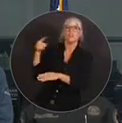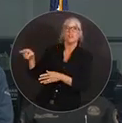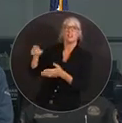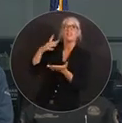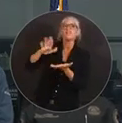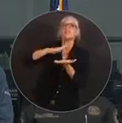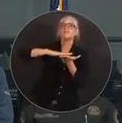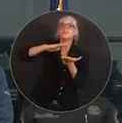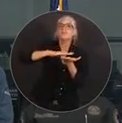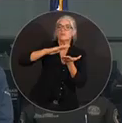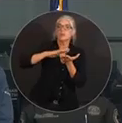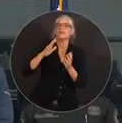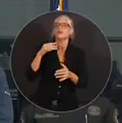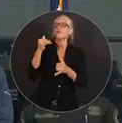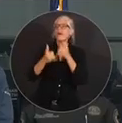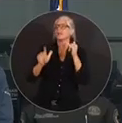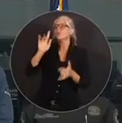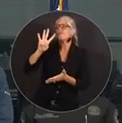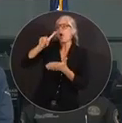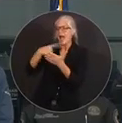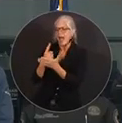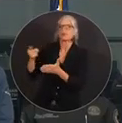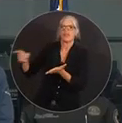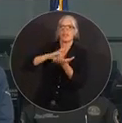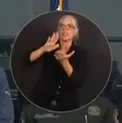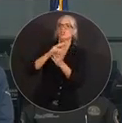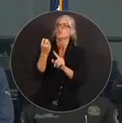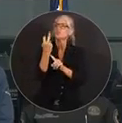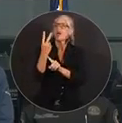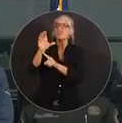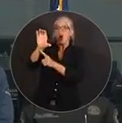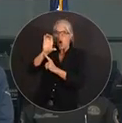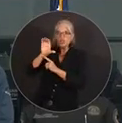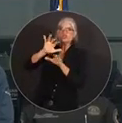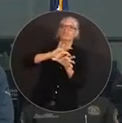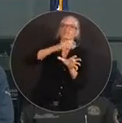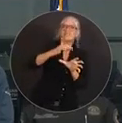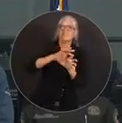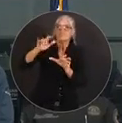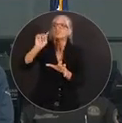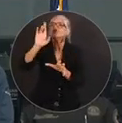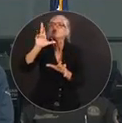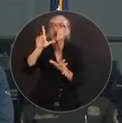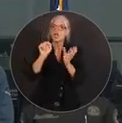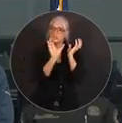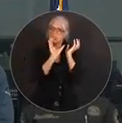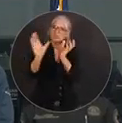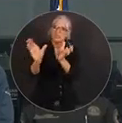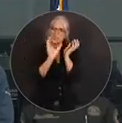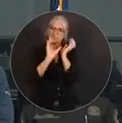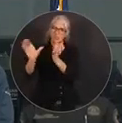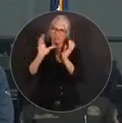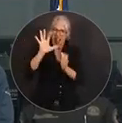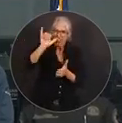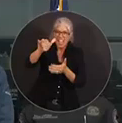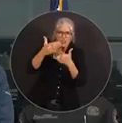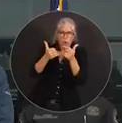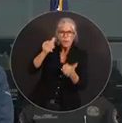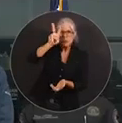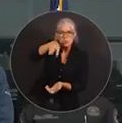truckloads of debris from those hard-hit areas. That's almost 22,000 cubic yards.